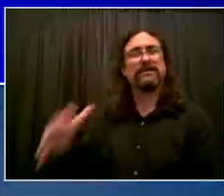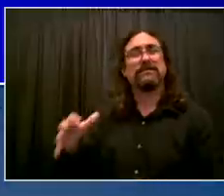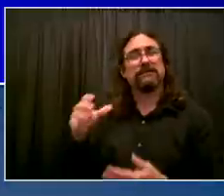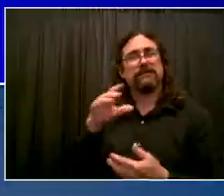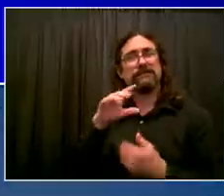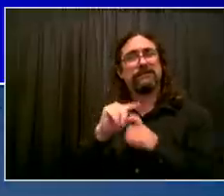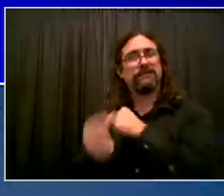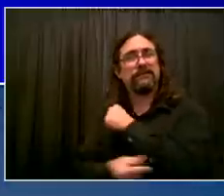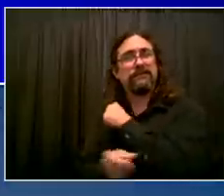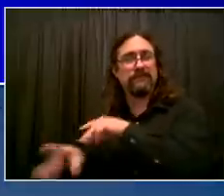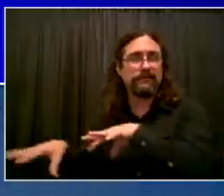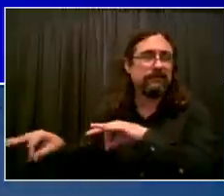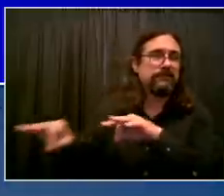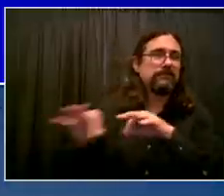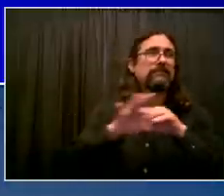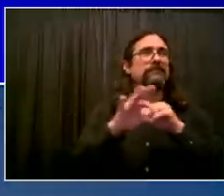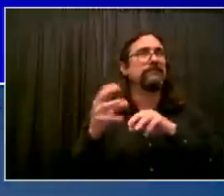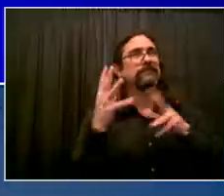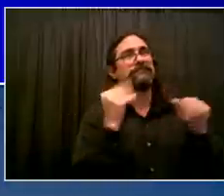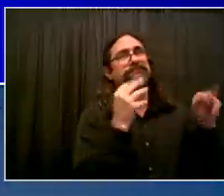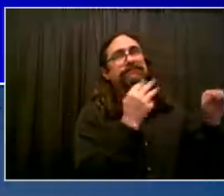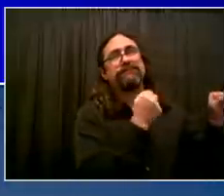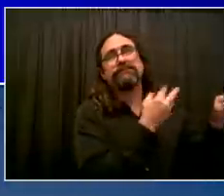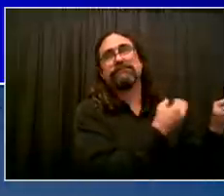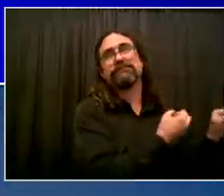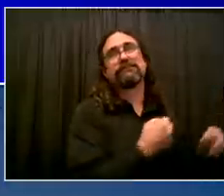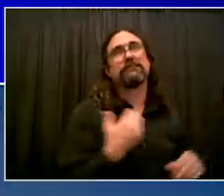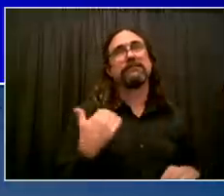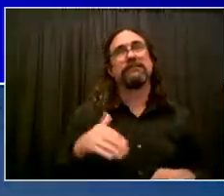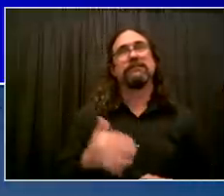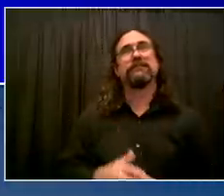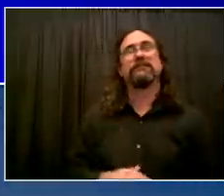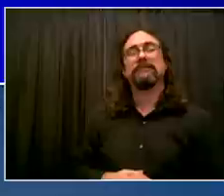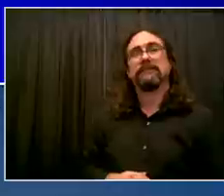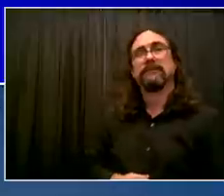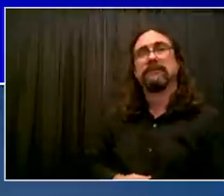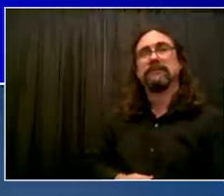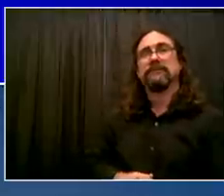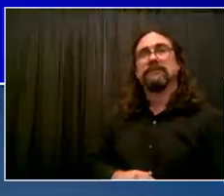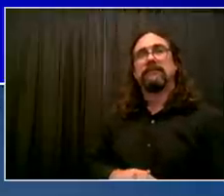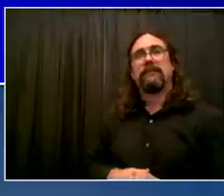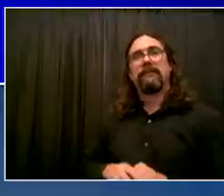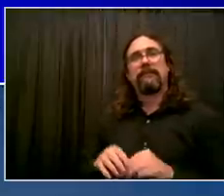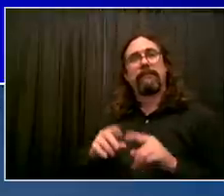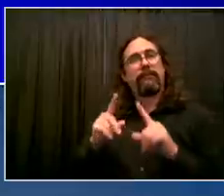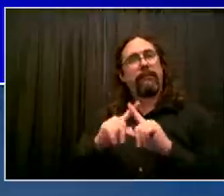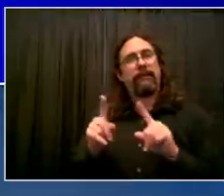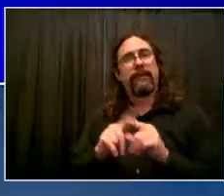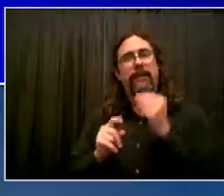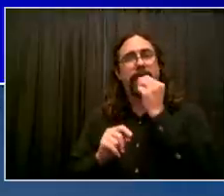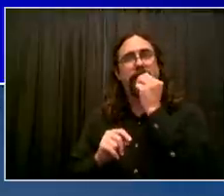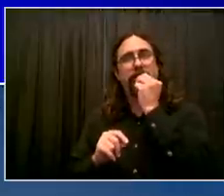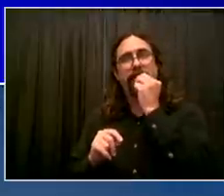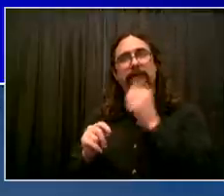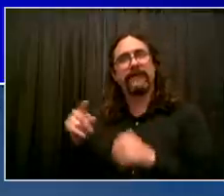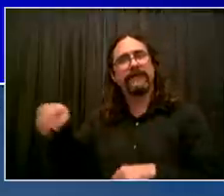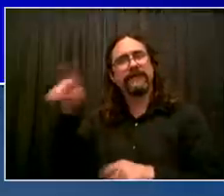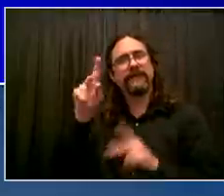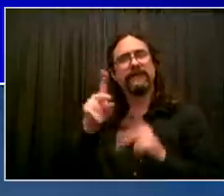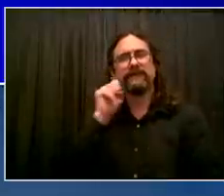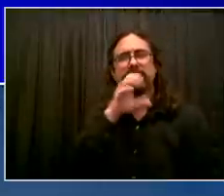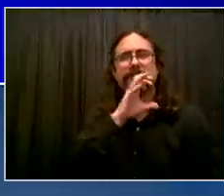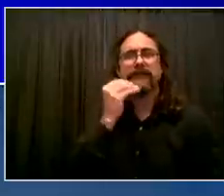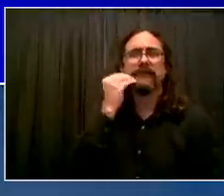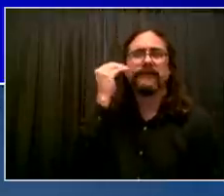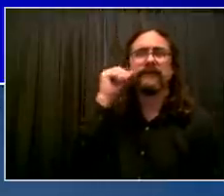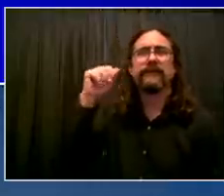stuff out that they couldn't deal with, especially senior homeowners. City Cleanup Corps really stepped up, helped make people a little bit